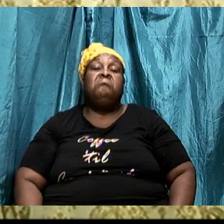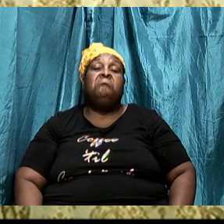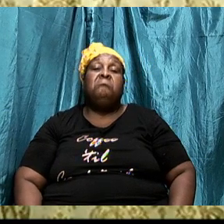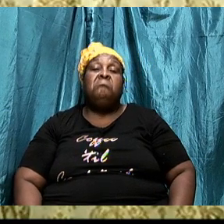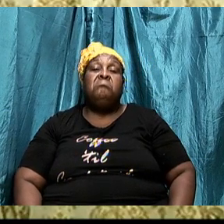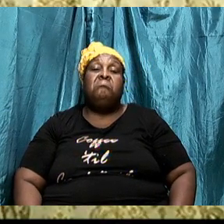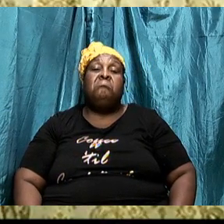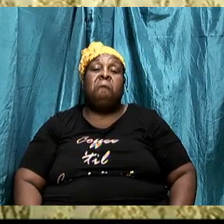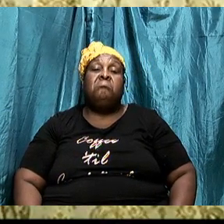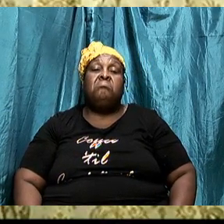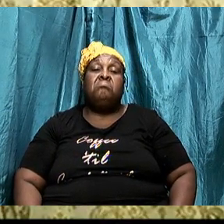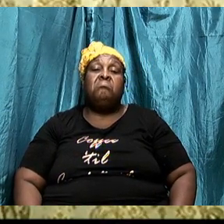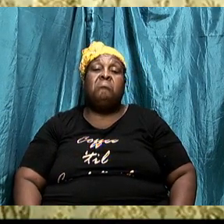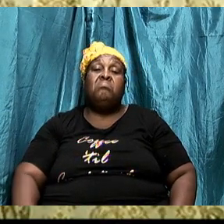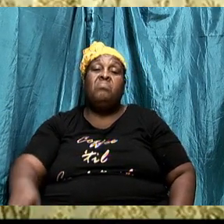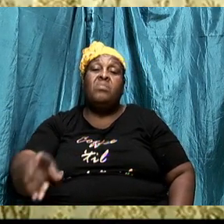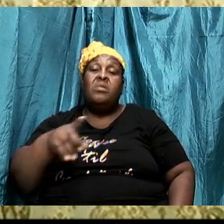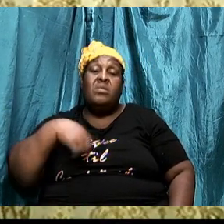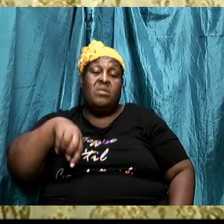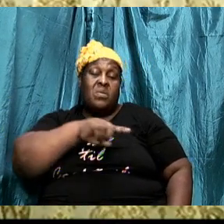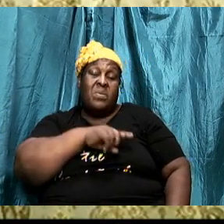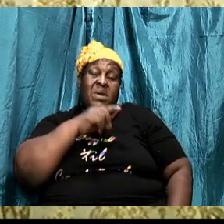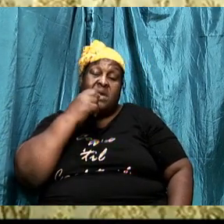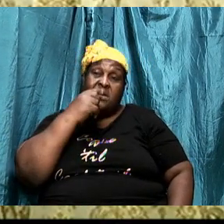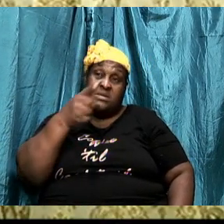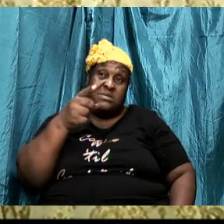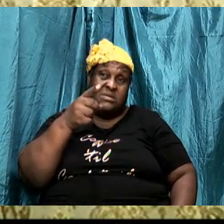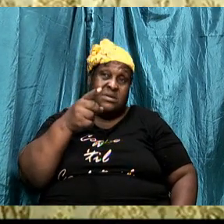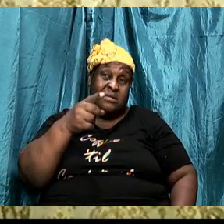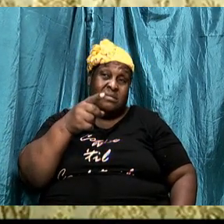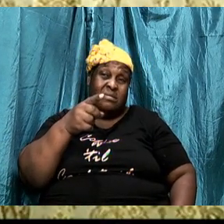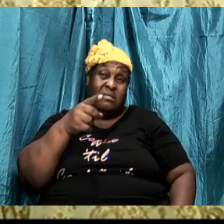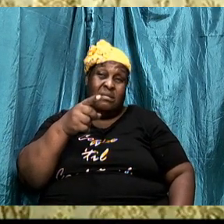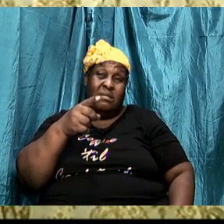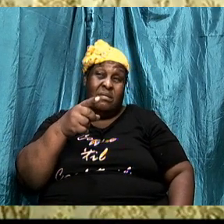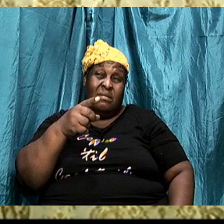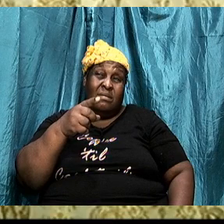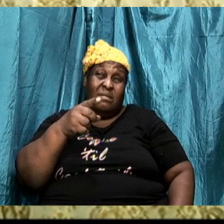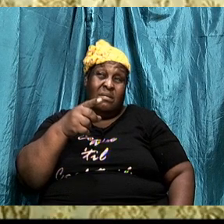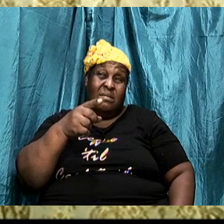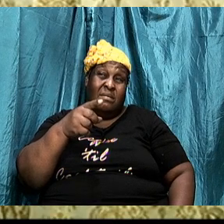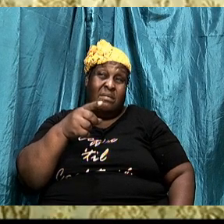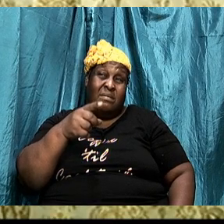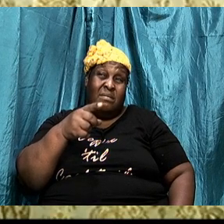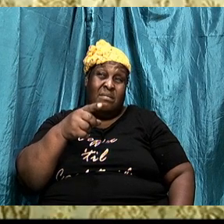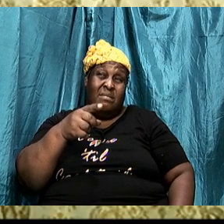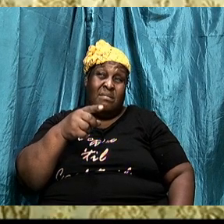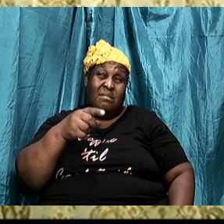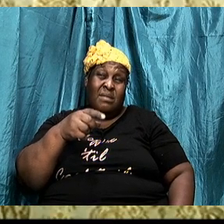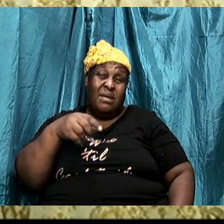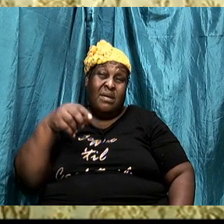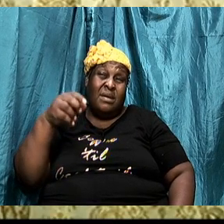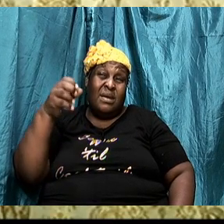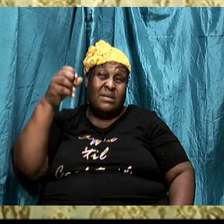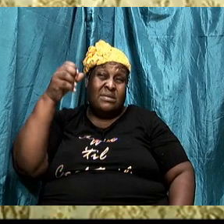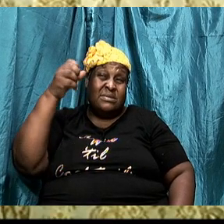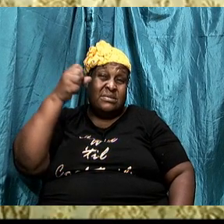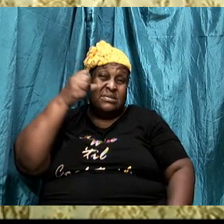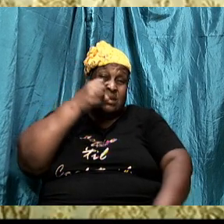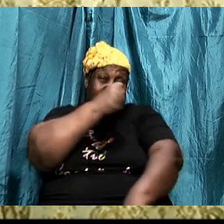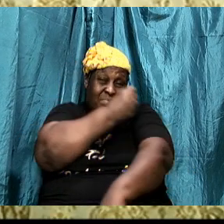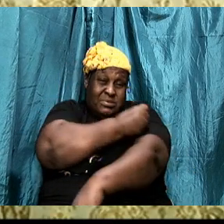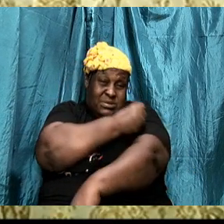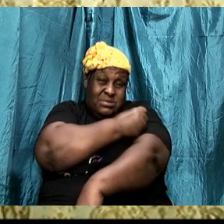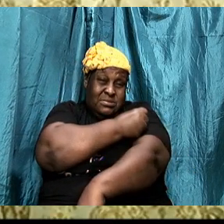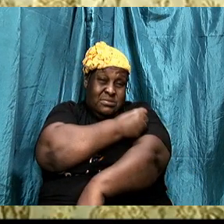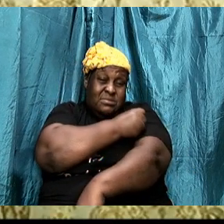We mentioned Samson and we said that Samson was born in such a time and